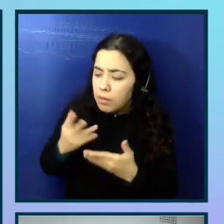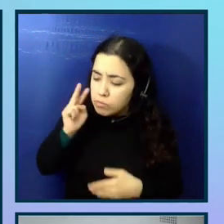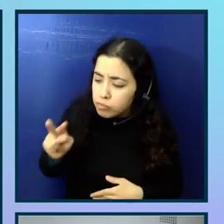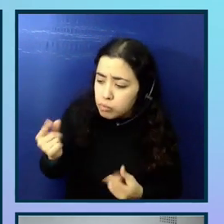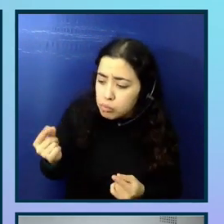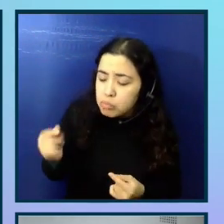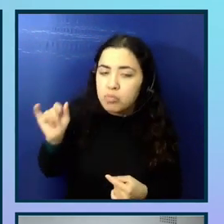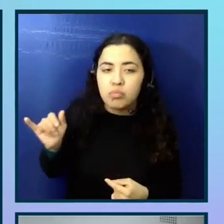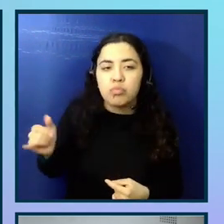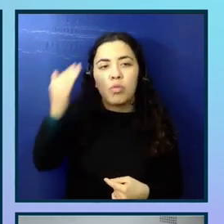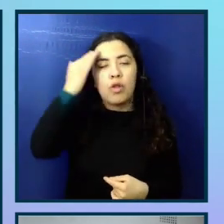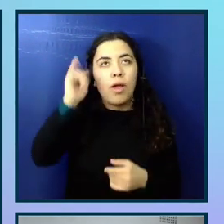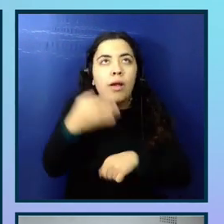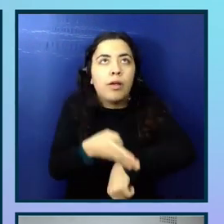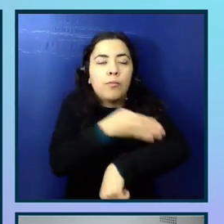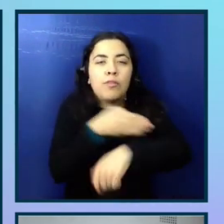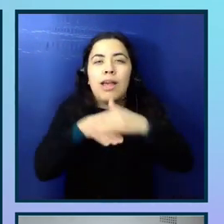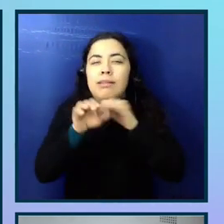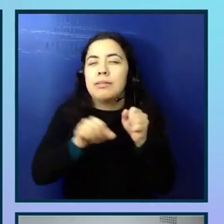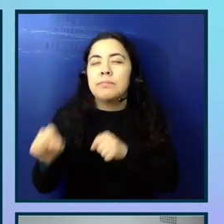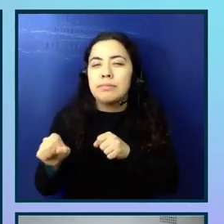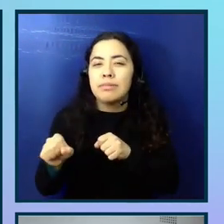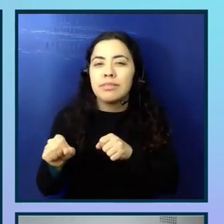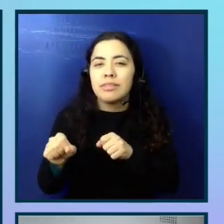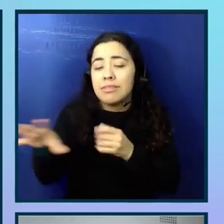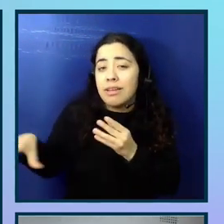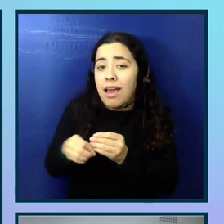keyboard shortcuts you may be able to add and use as well.